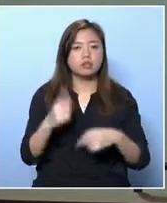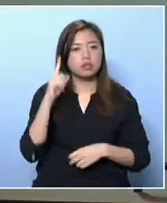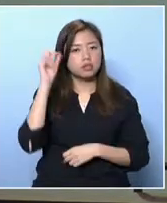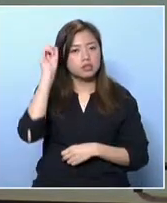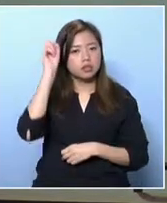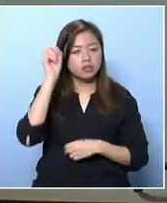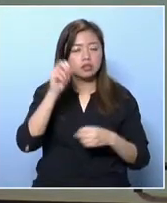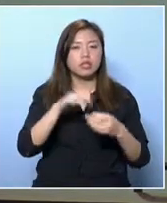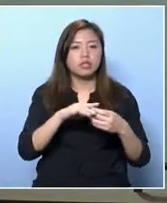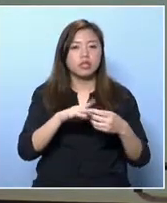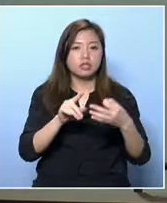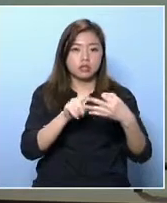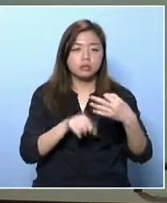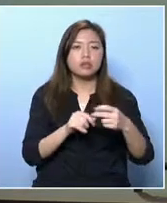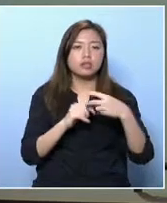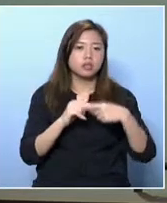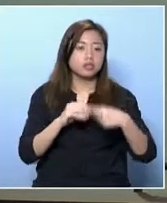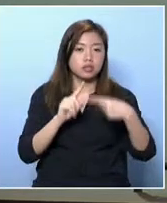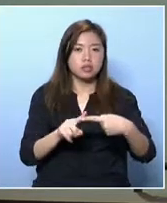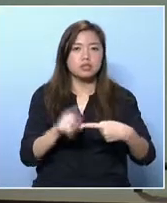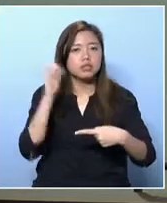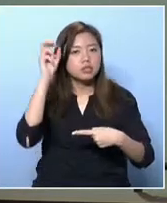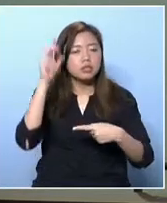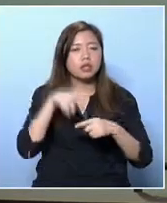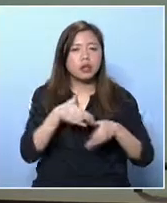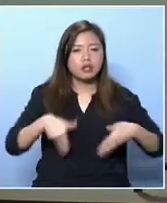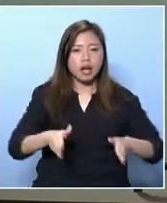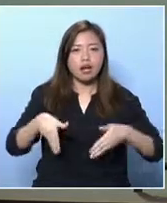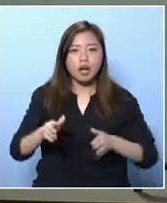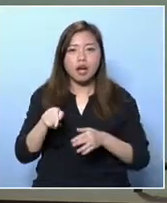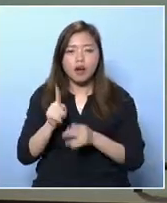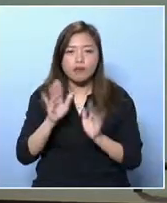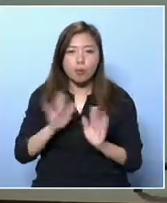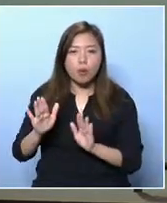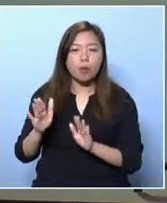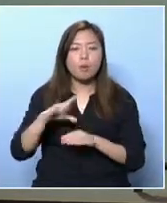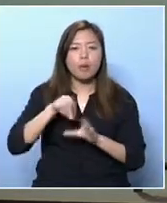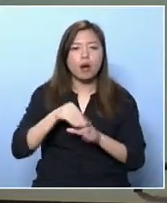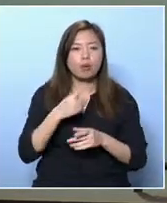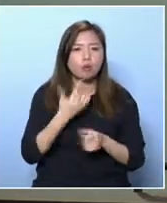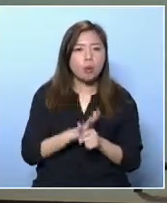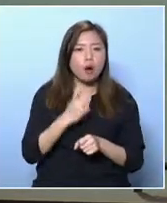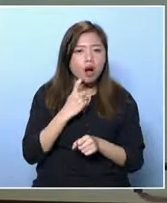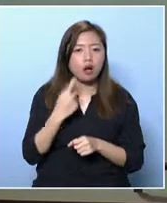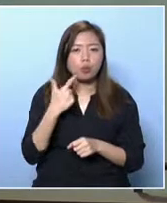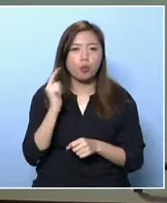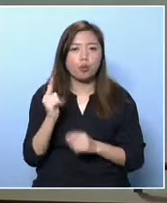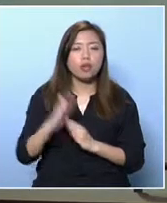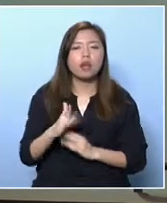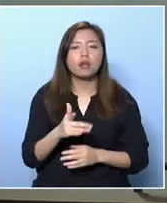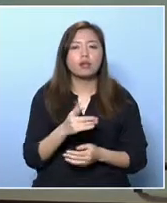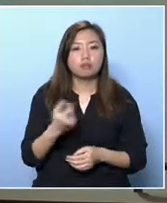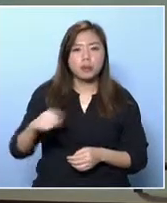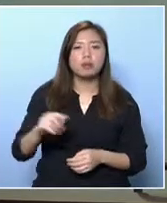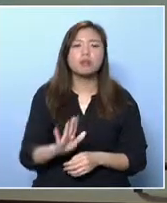three suggestions. First, the Department of Health can extend its outpatient service to cover not just